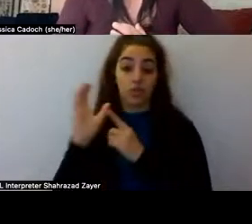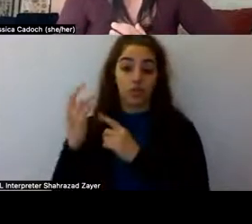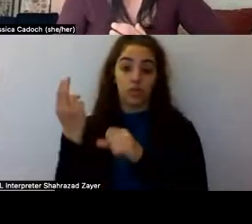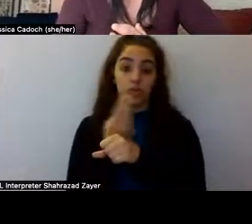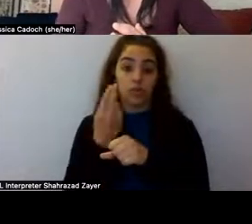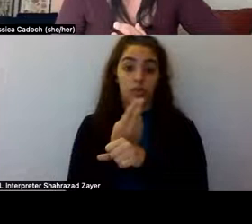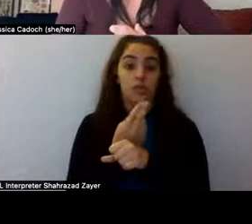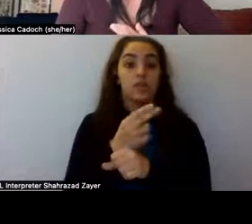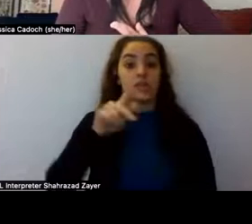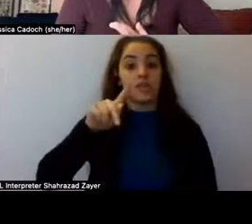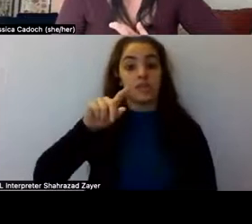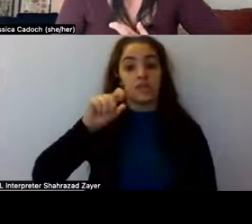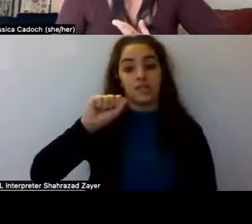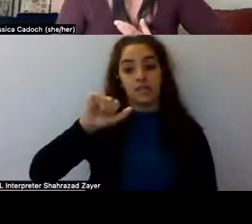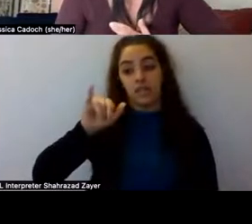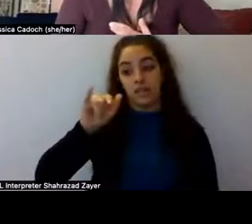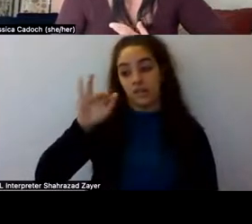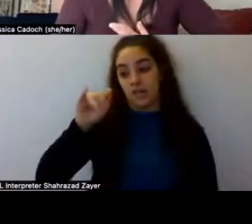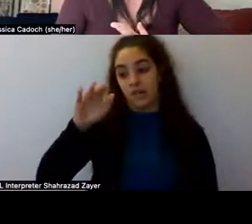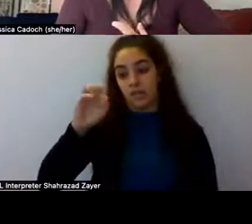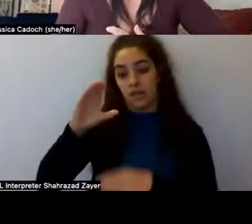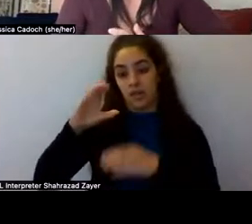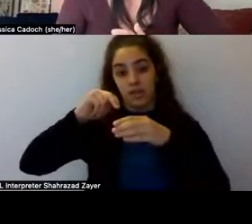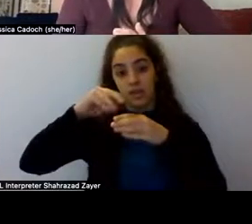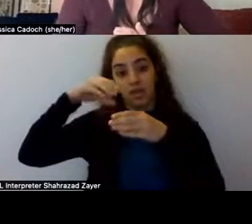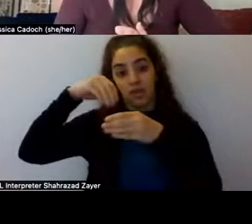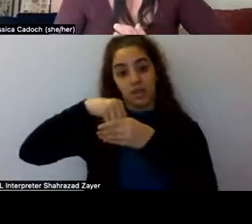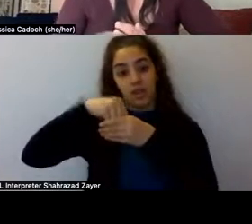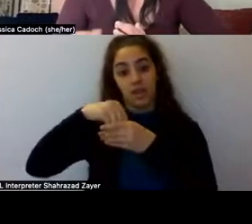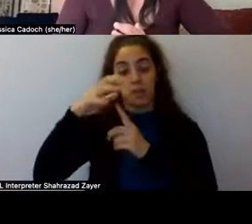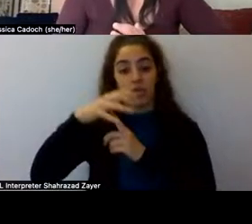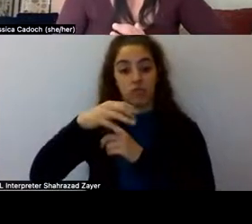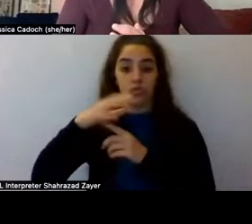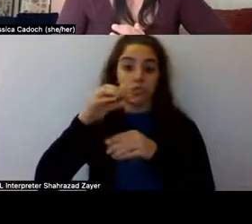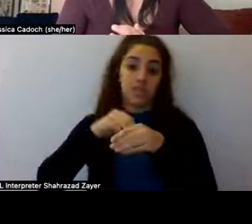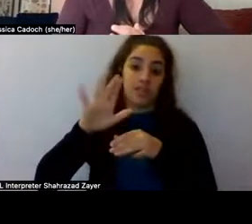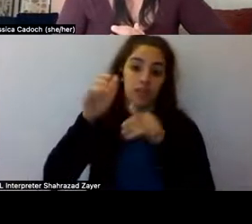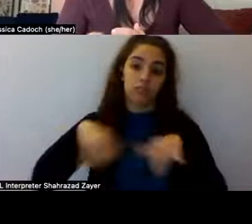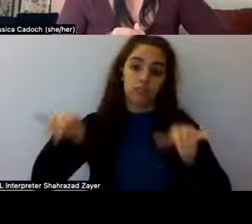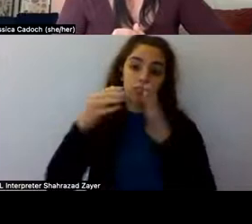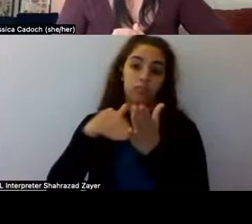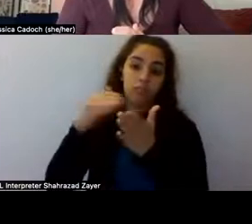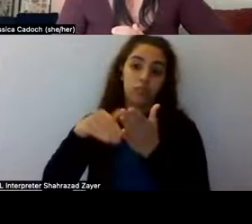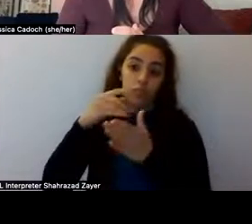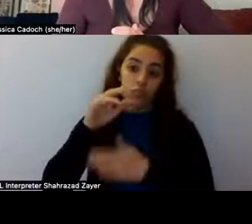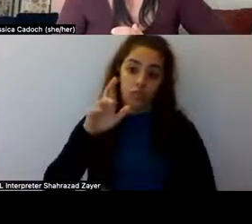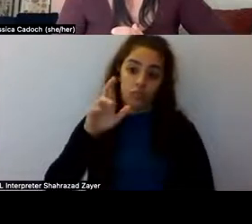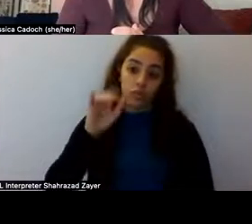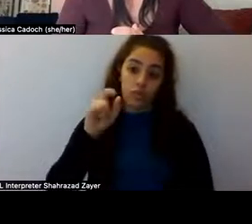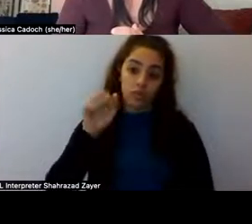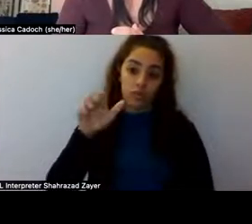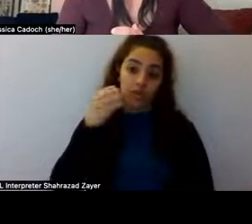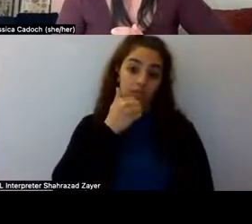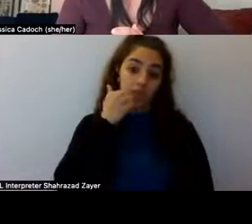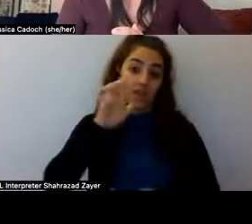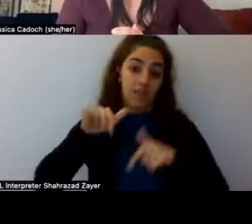mushrooms in many of their rituals, um, and their day-to-day life. Um, and then in the fourth photo, um, is a, uh,